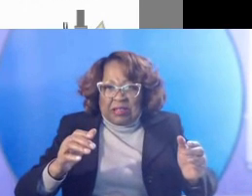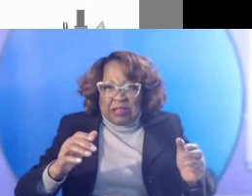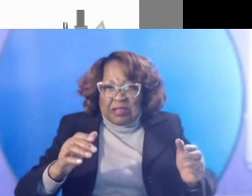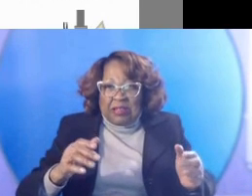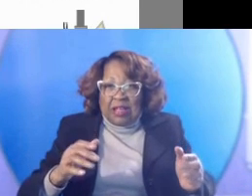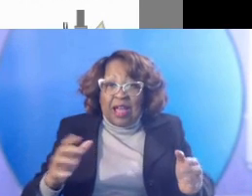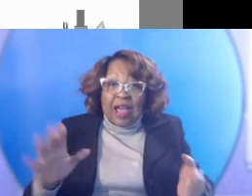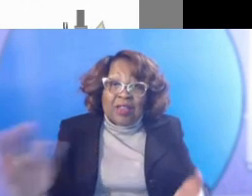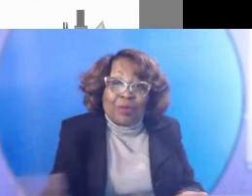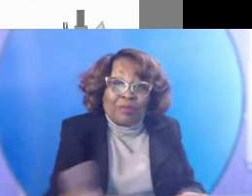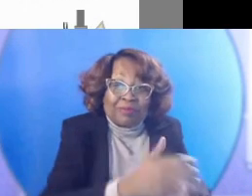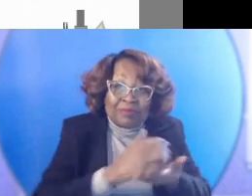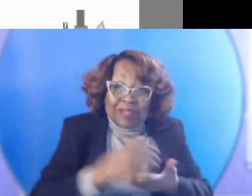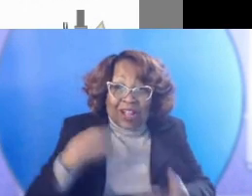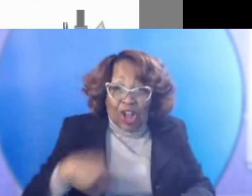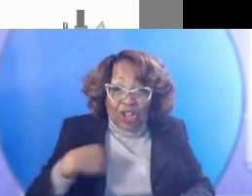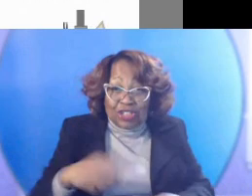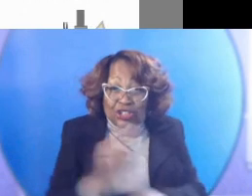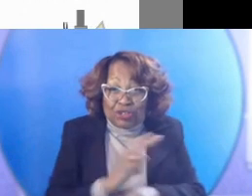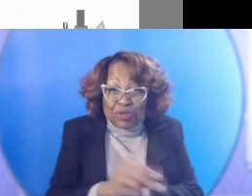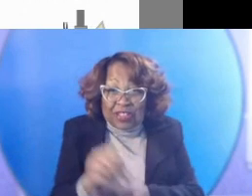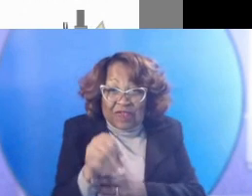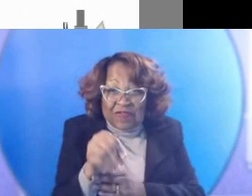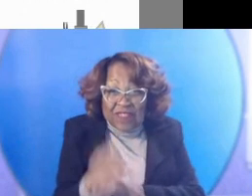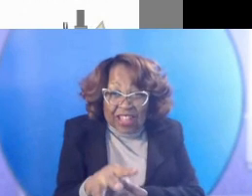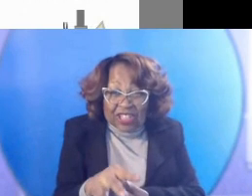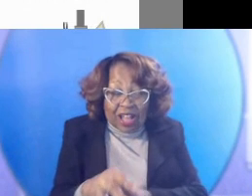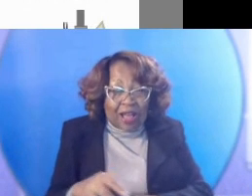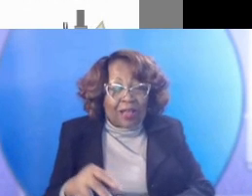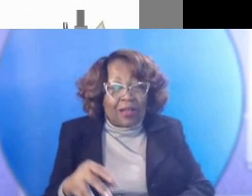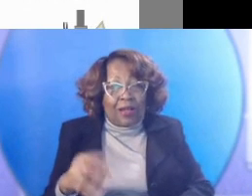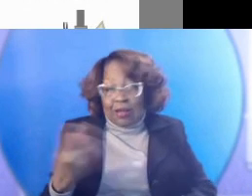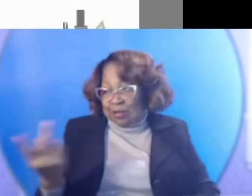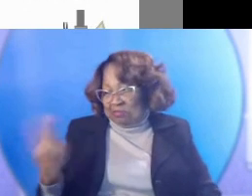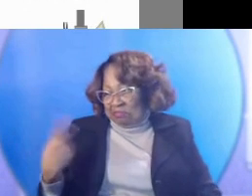collards. So we went out, um,